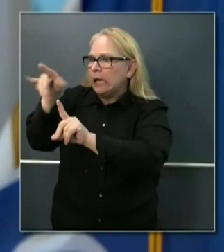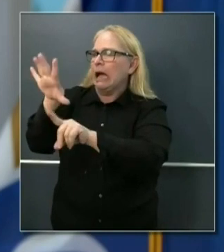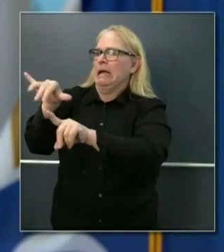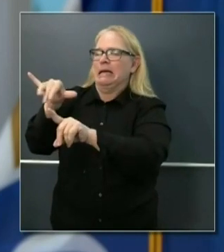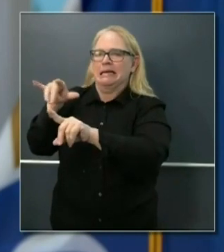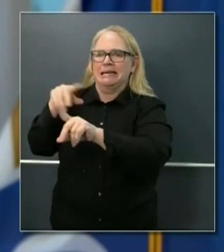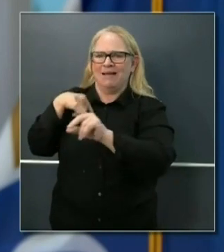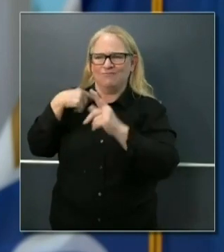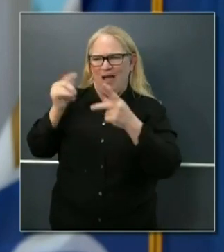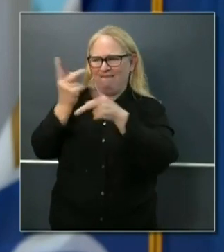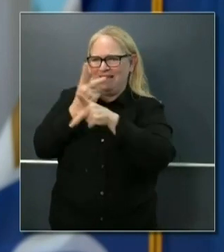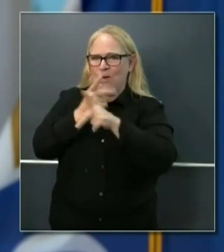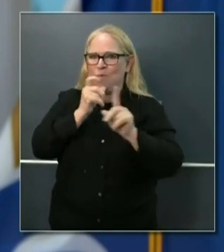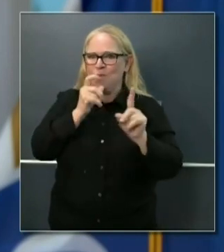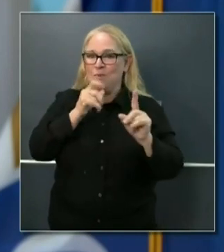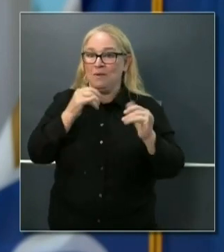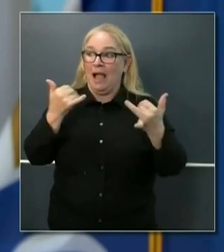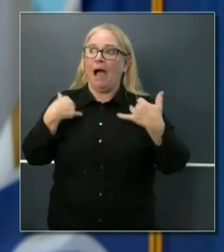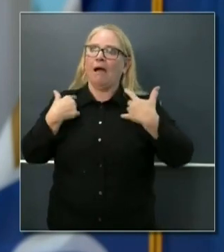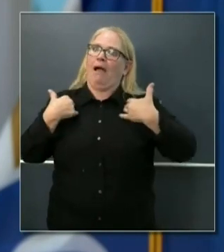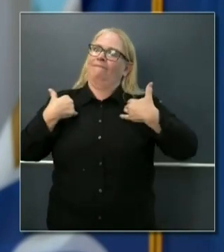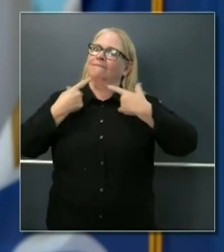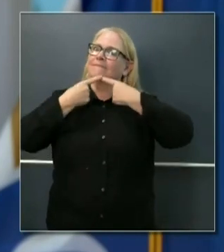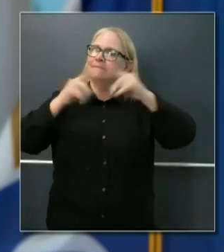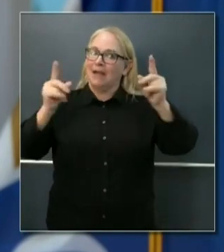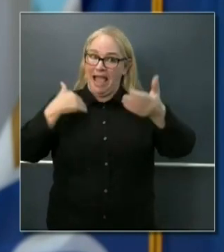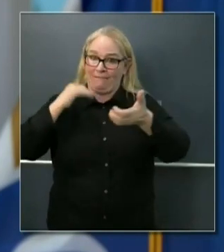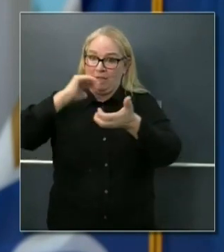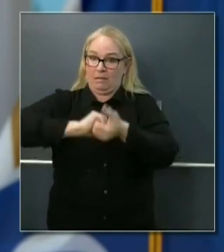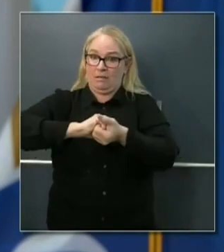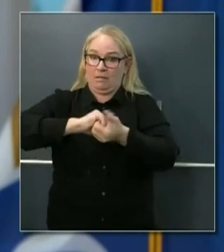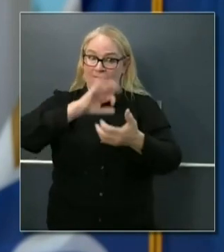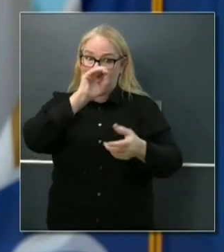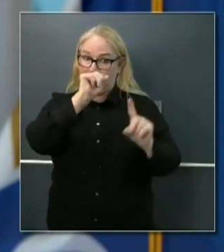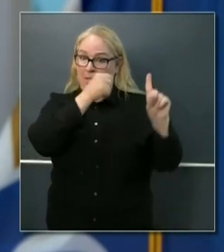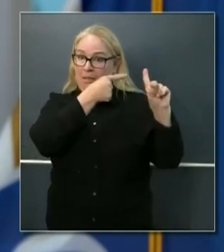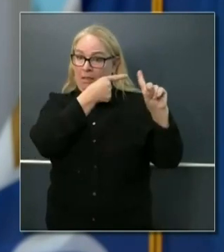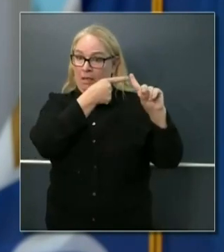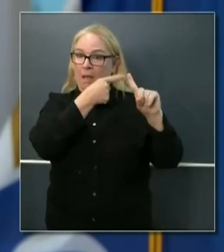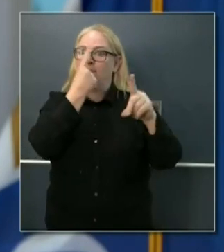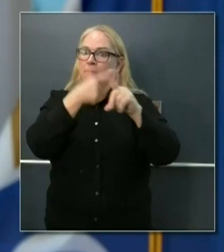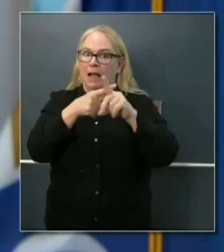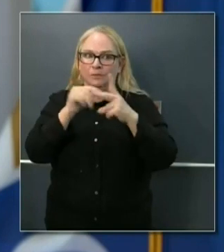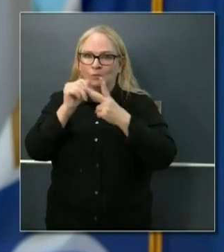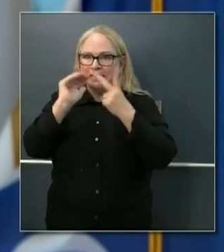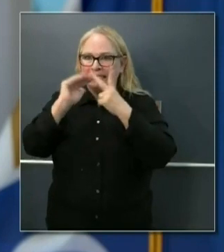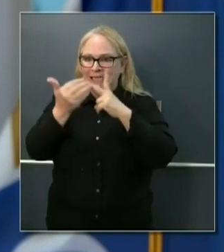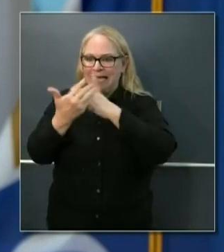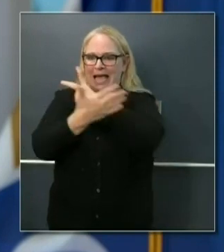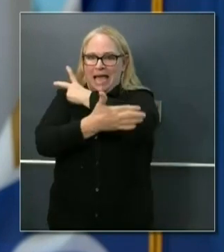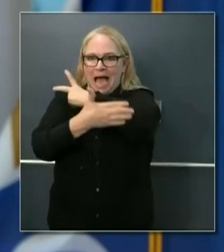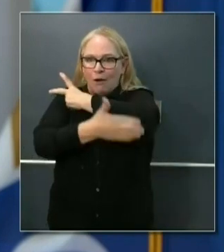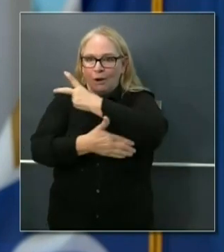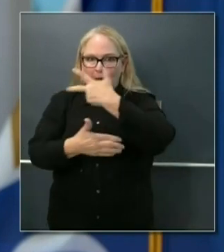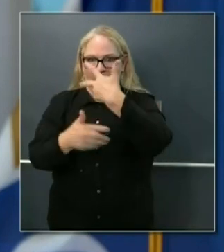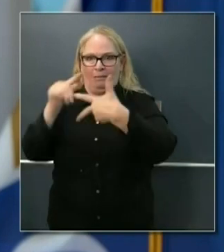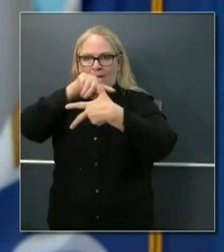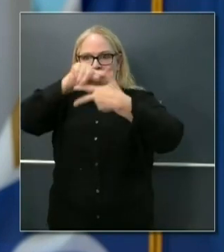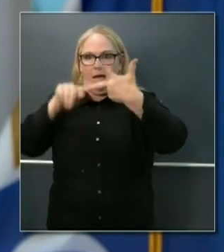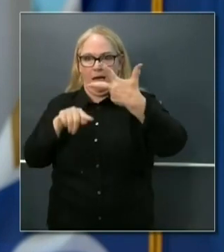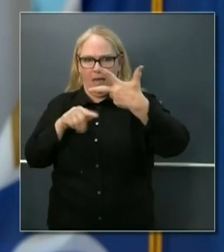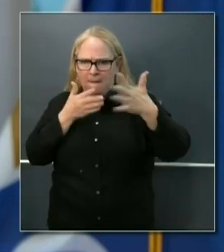announcement today, a partnership, not just with FEMA, but now a partnership with cities and counties for a locally-driven strategy